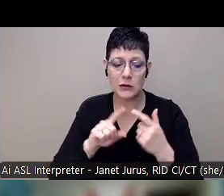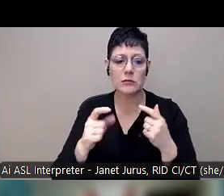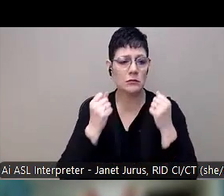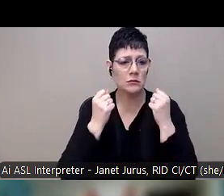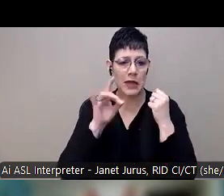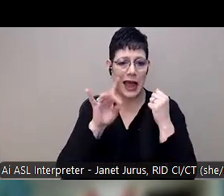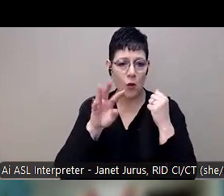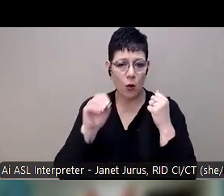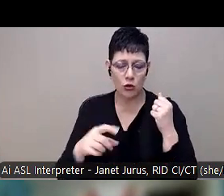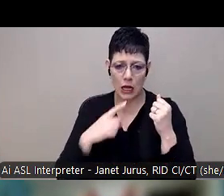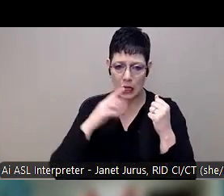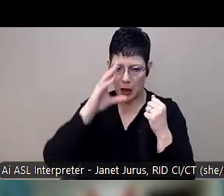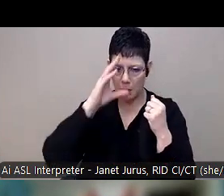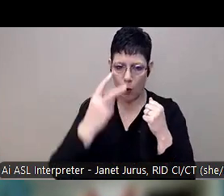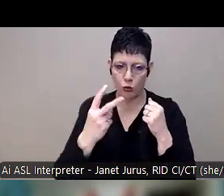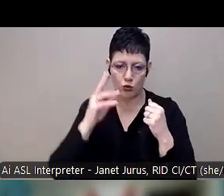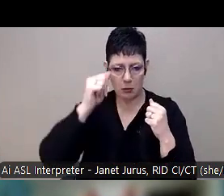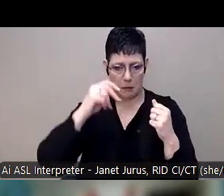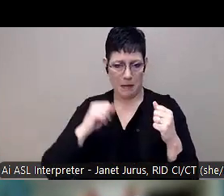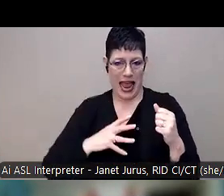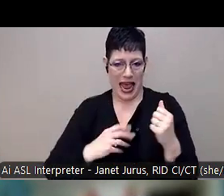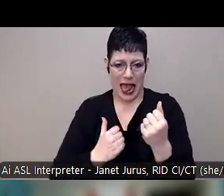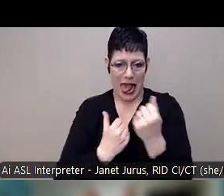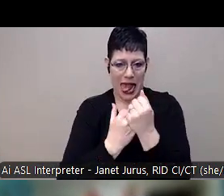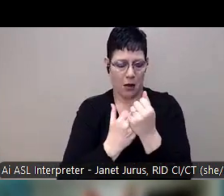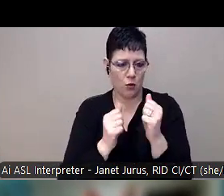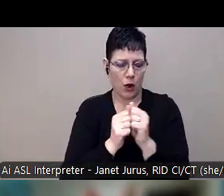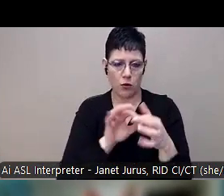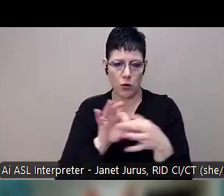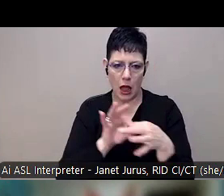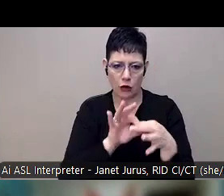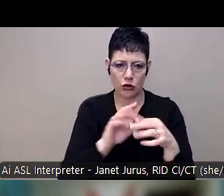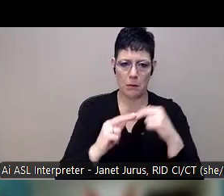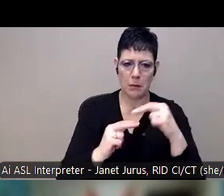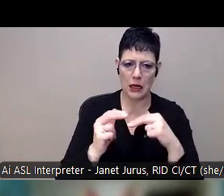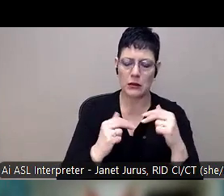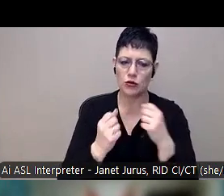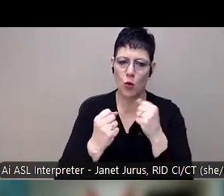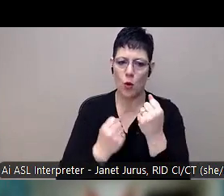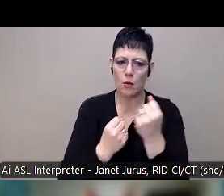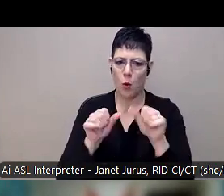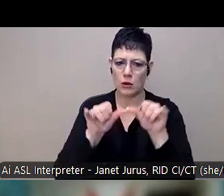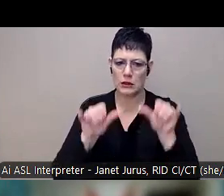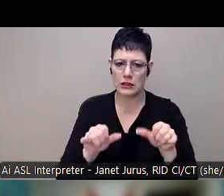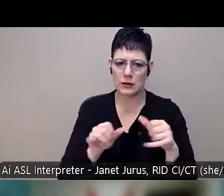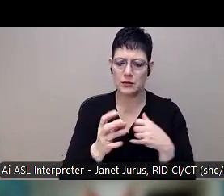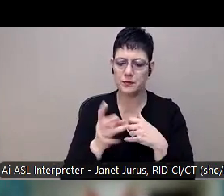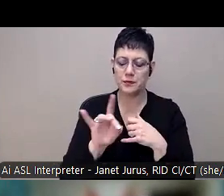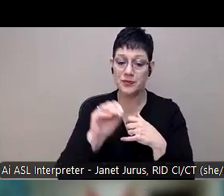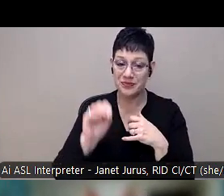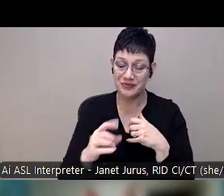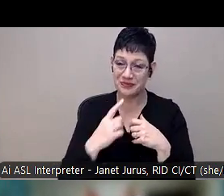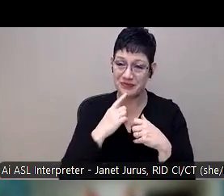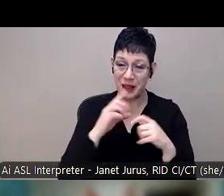relationships with friends and, or family. And now I have a strong support system. 78% of students say boys to men help me